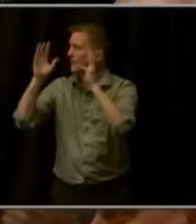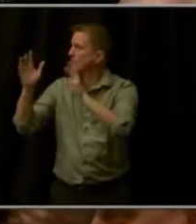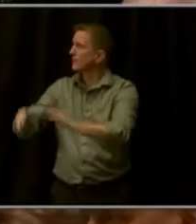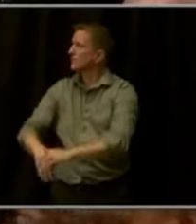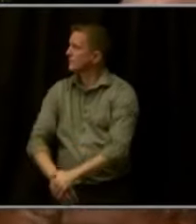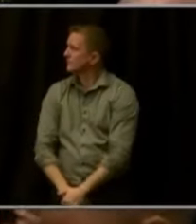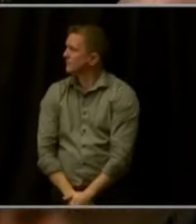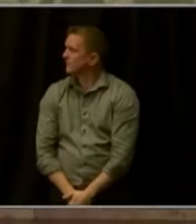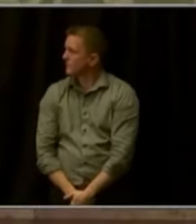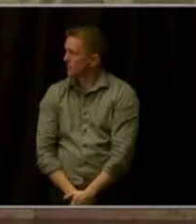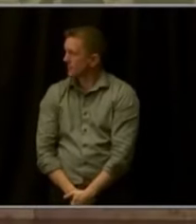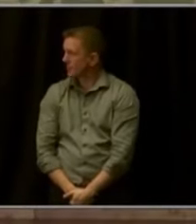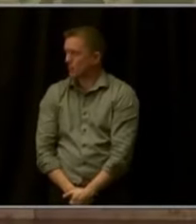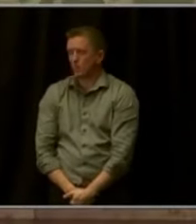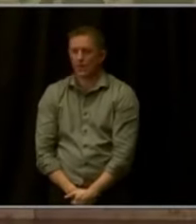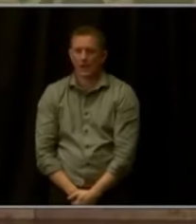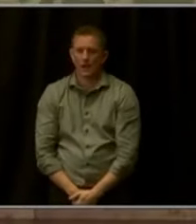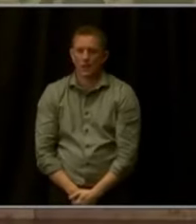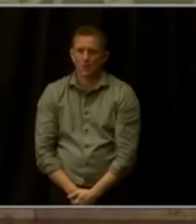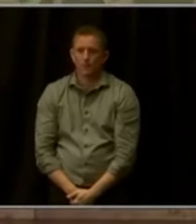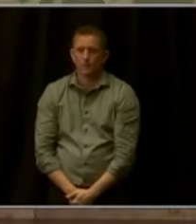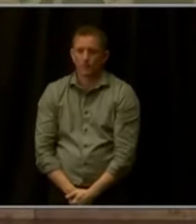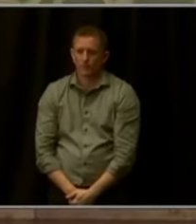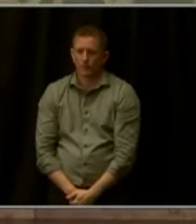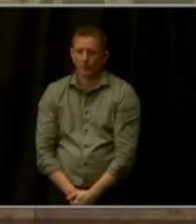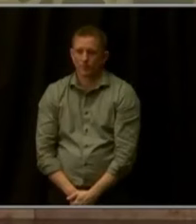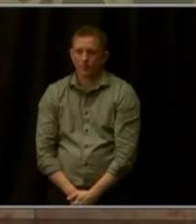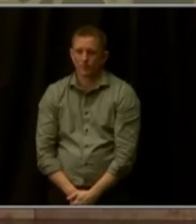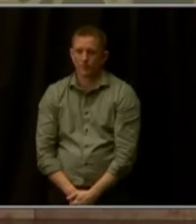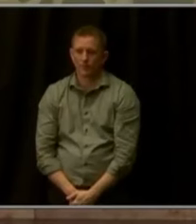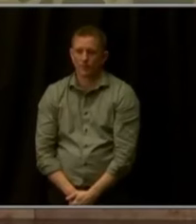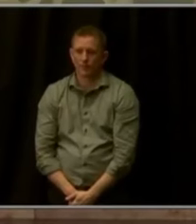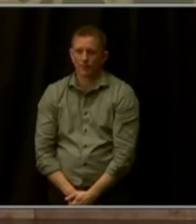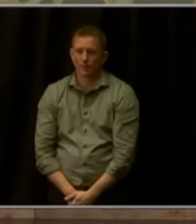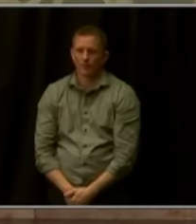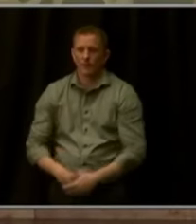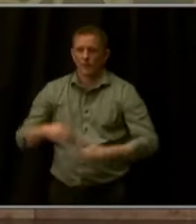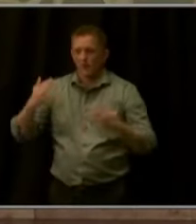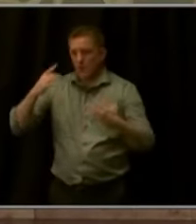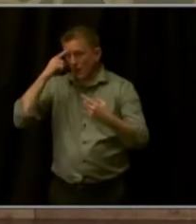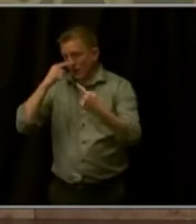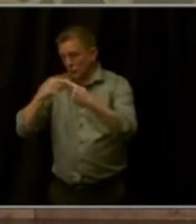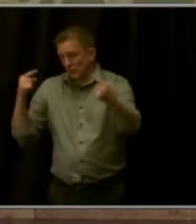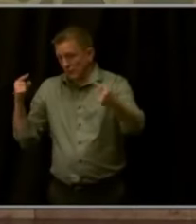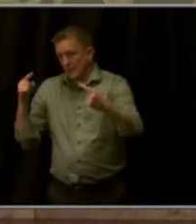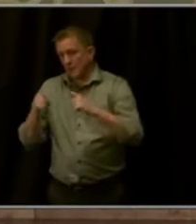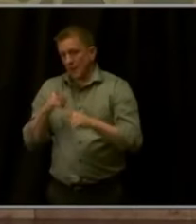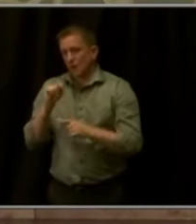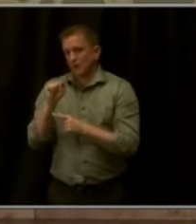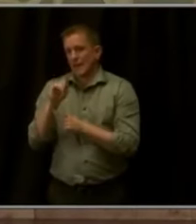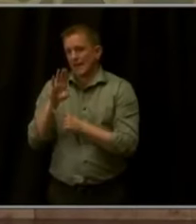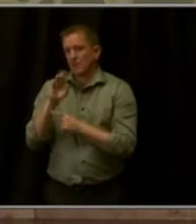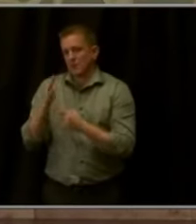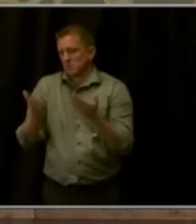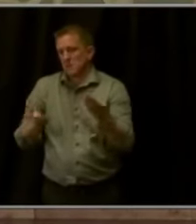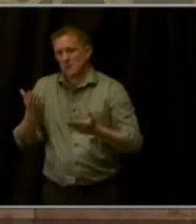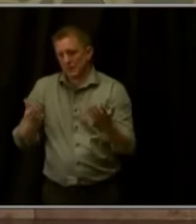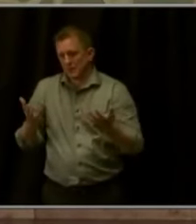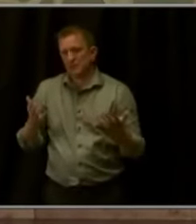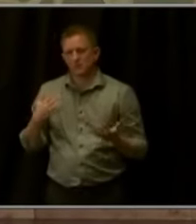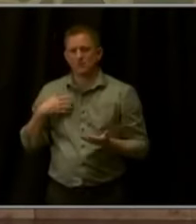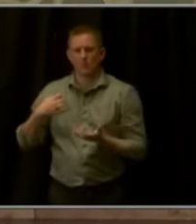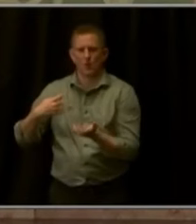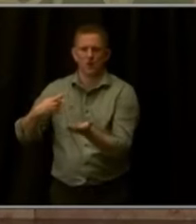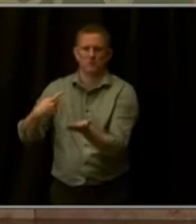And while we might not agree on everything related to Tabor, I want to talk about something we can all agree on. Coloradans